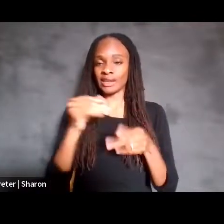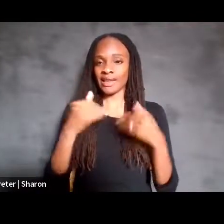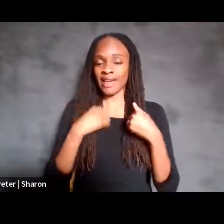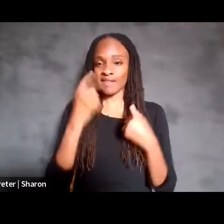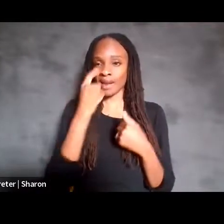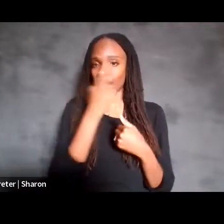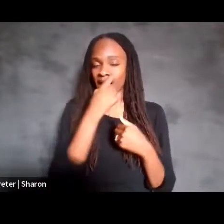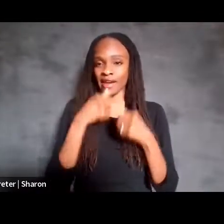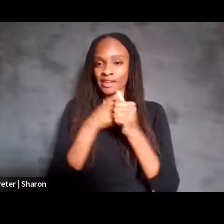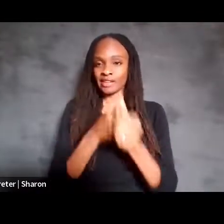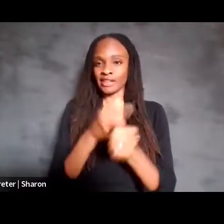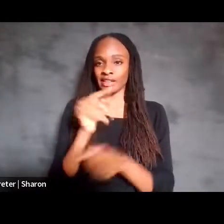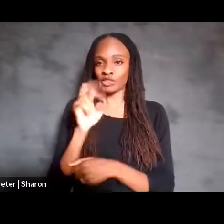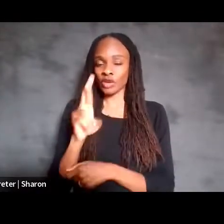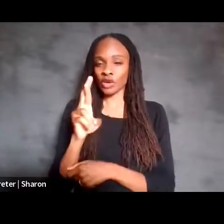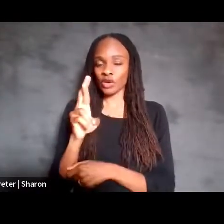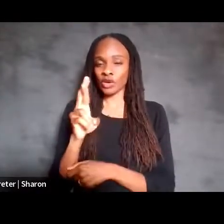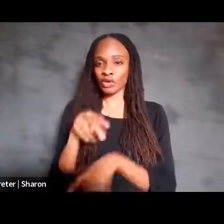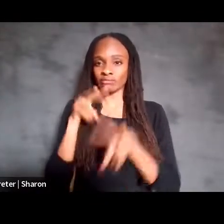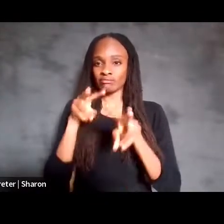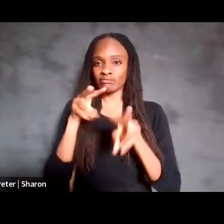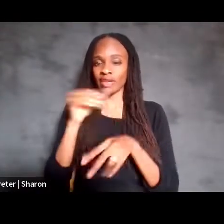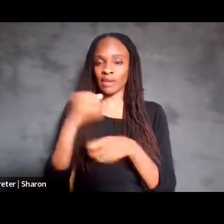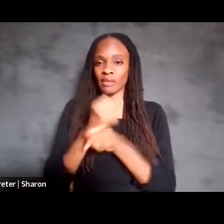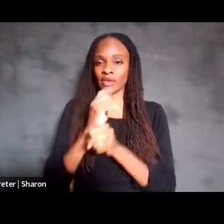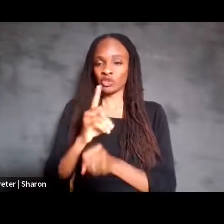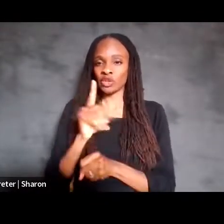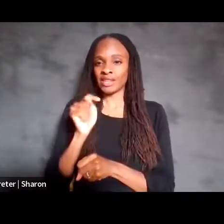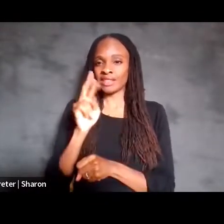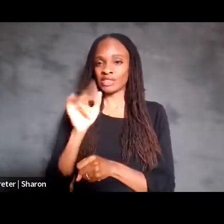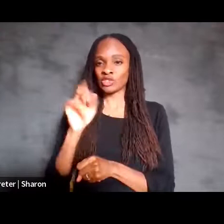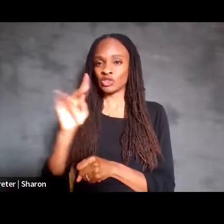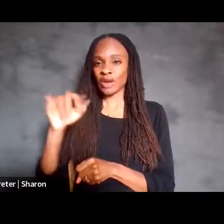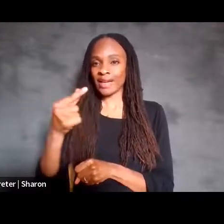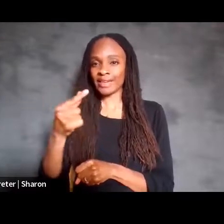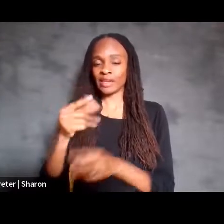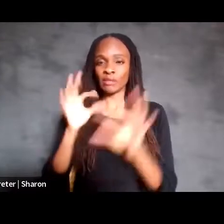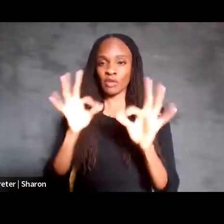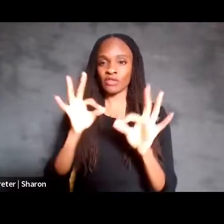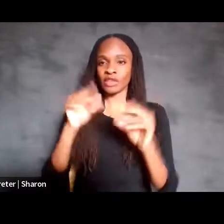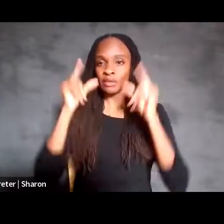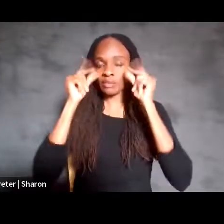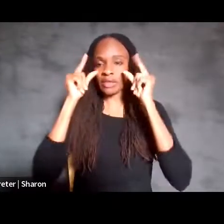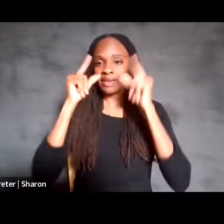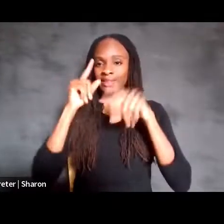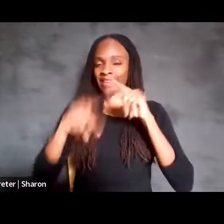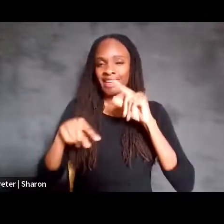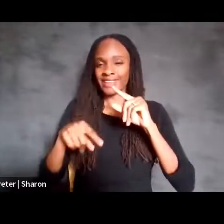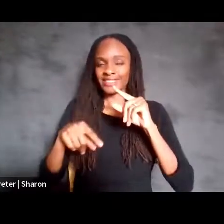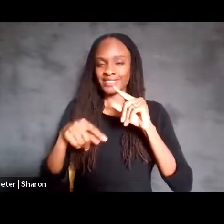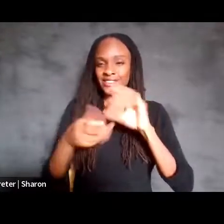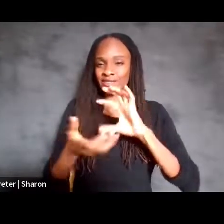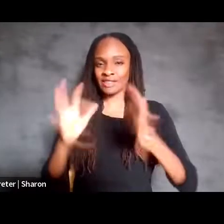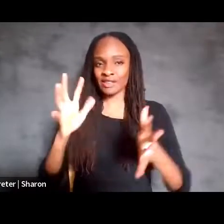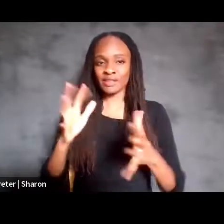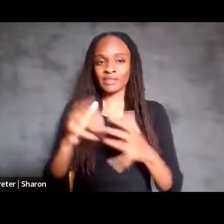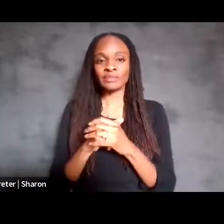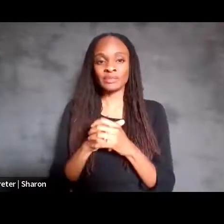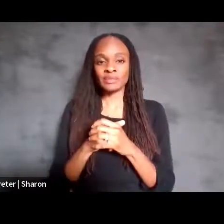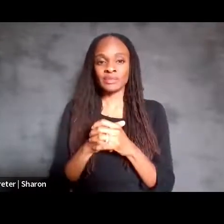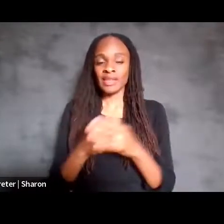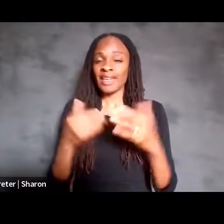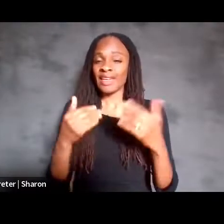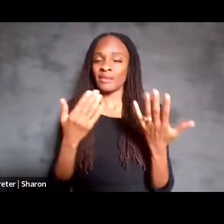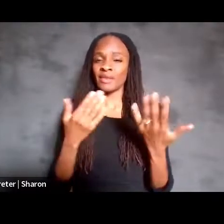make sure it's tracking perfectly. And if you blink, it won't mess it up. You know, our technology shouldn't, it might have its own set of